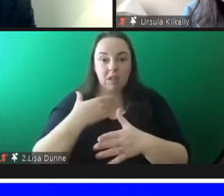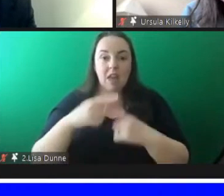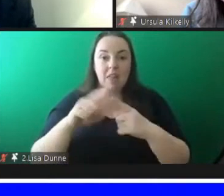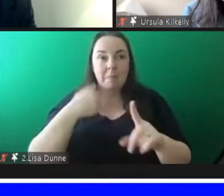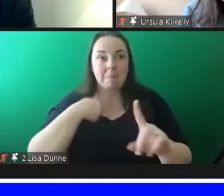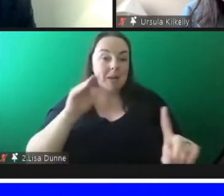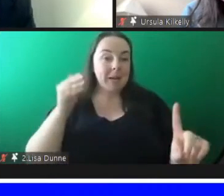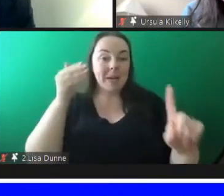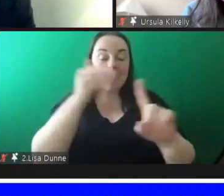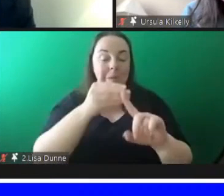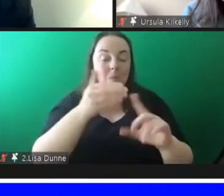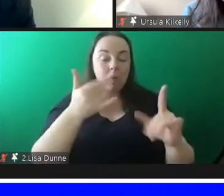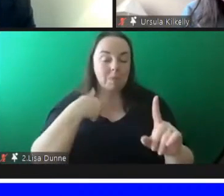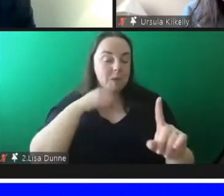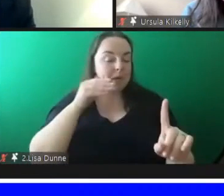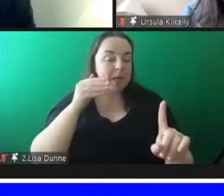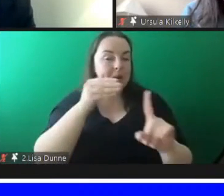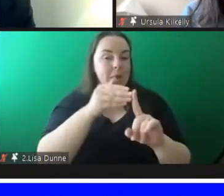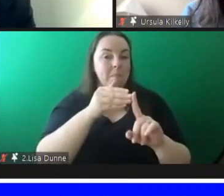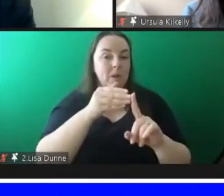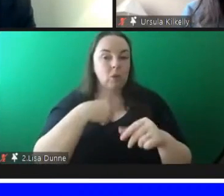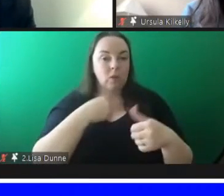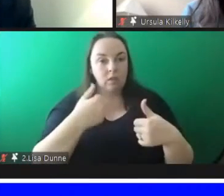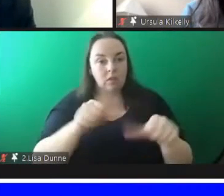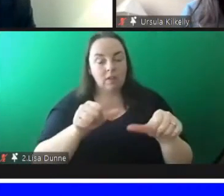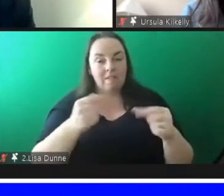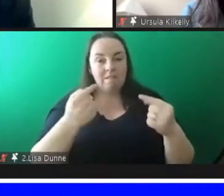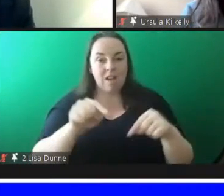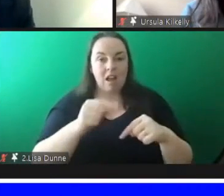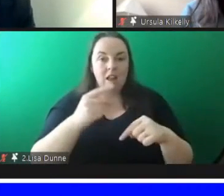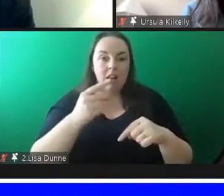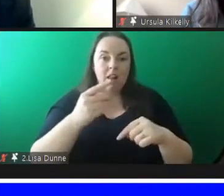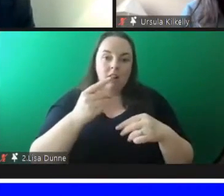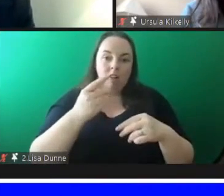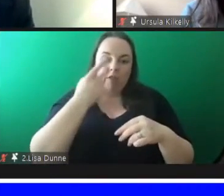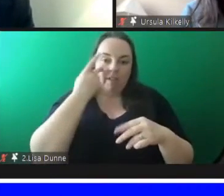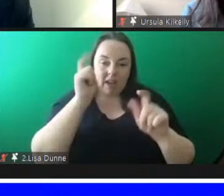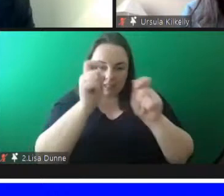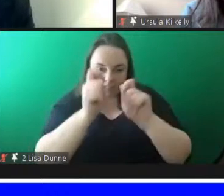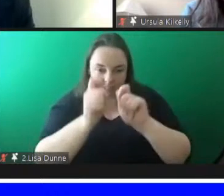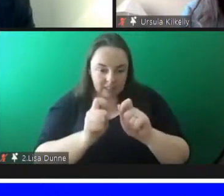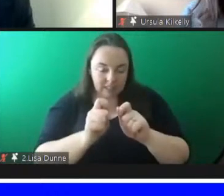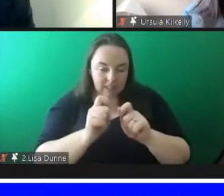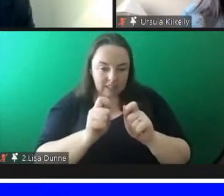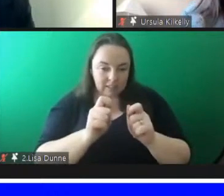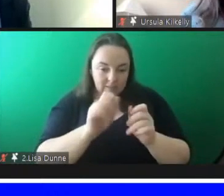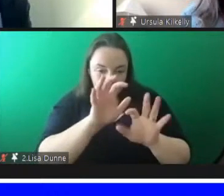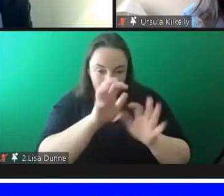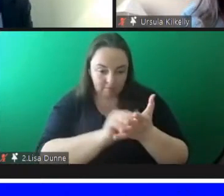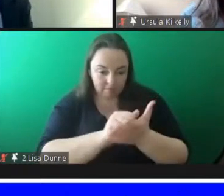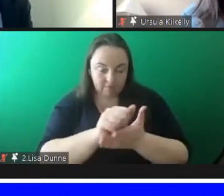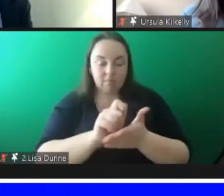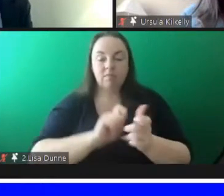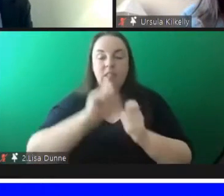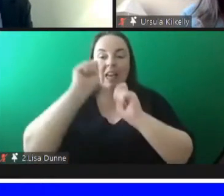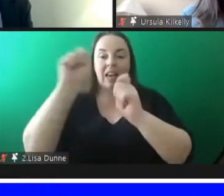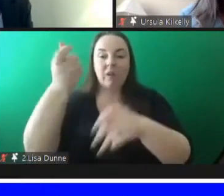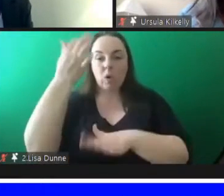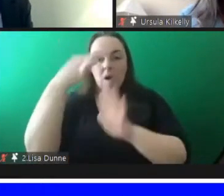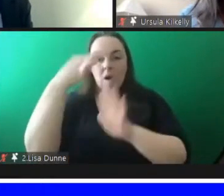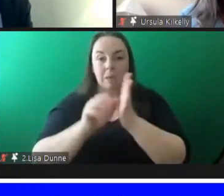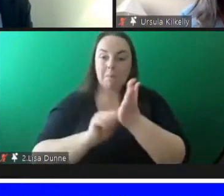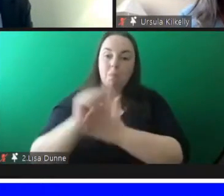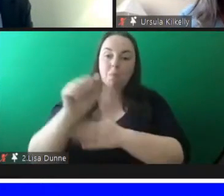to um finalize revised text and submit it to government and have it published before the end of the year